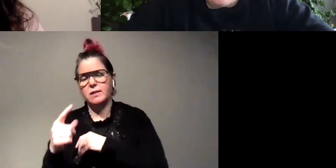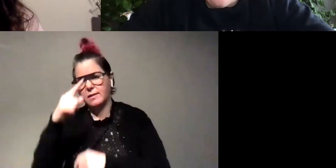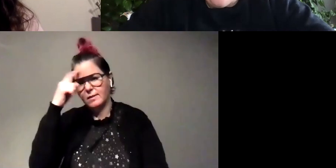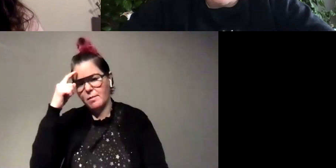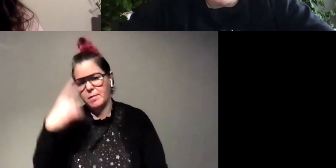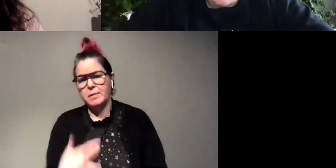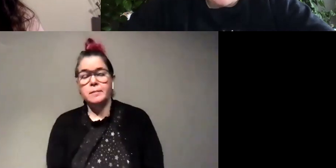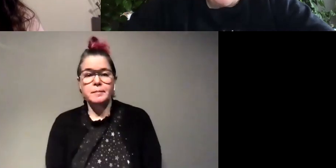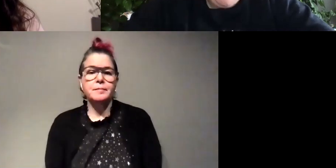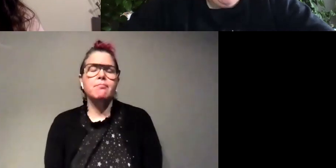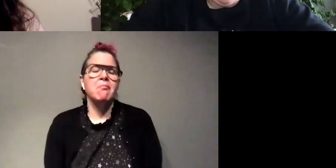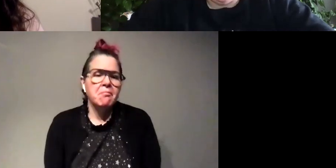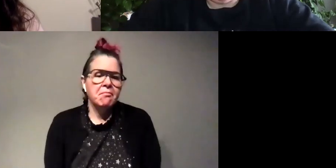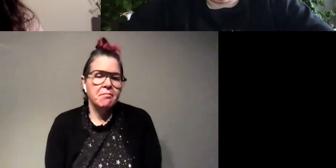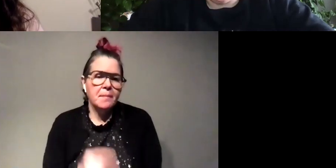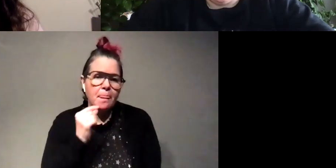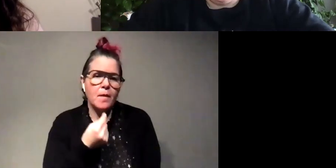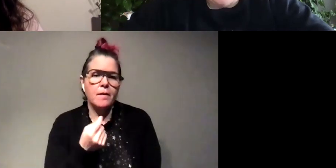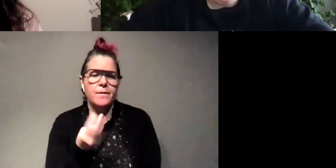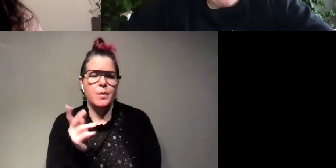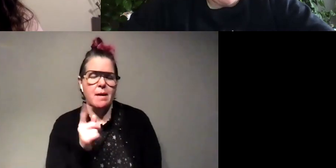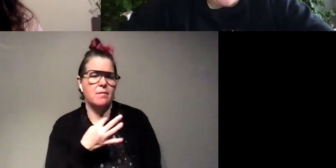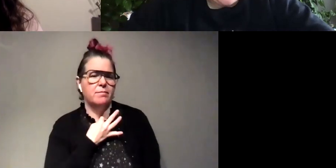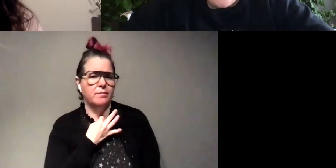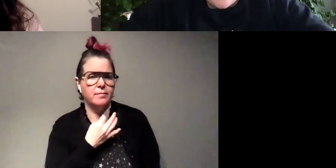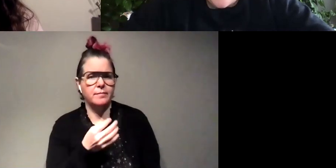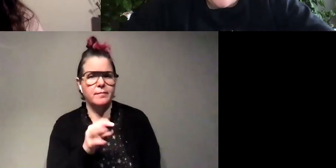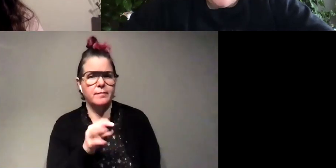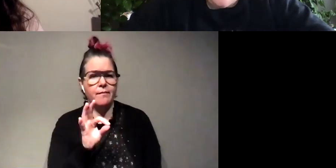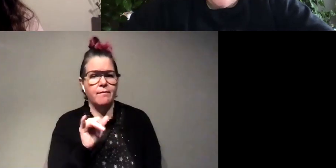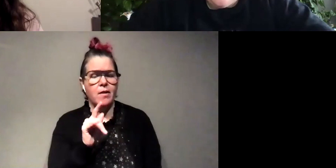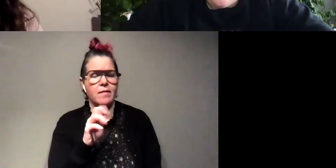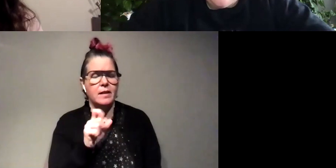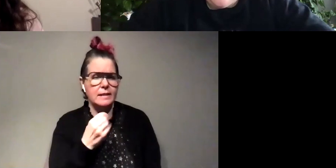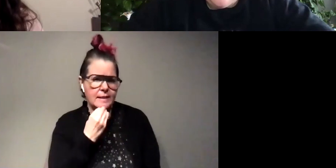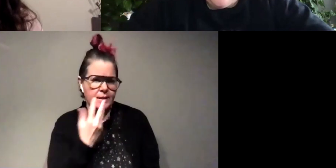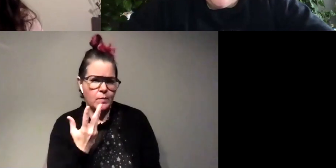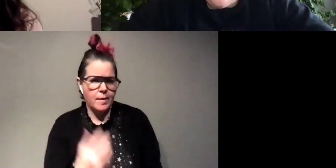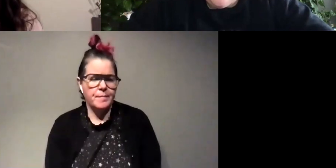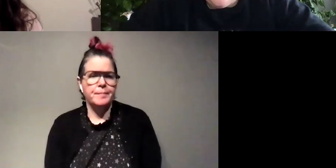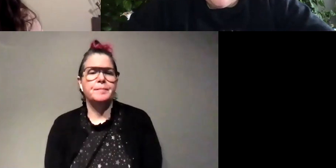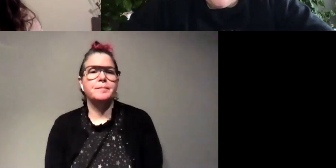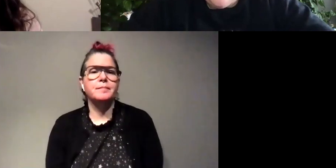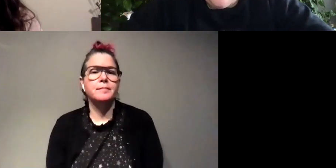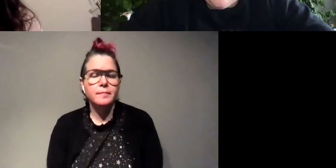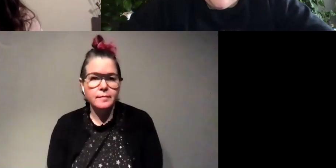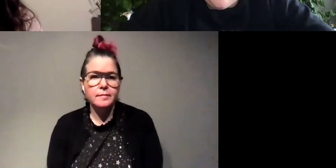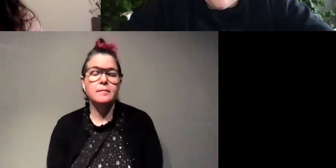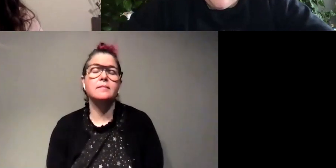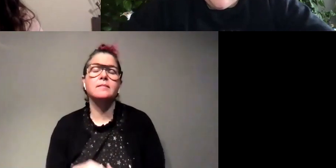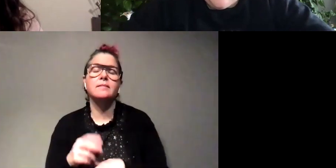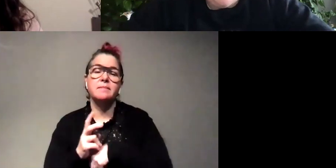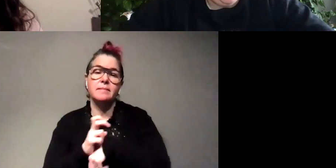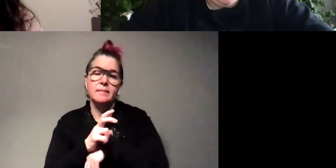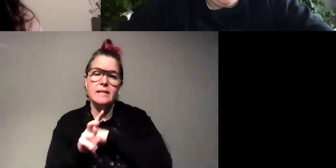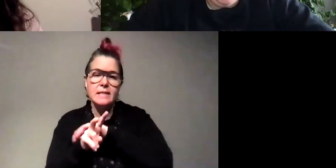um a couple people wanted to know what do fireflies eat oh they eat a lot of snails and kind of